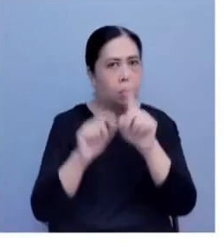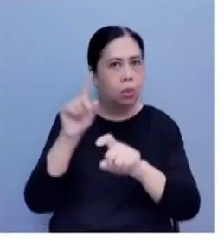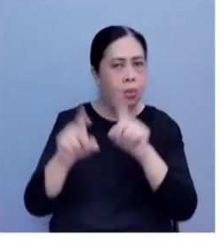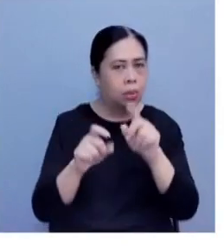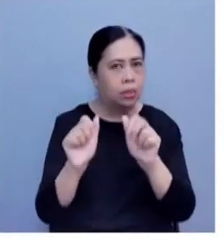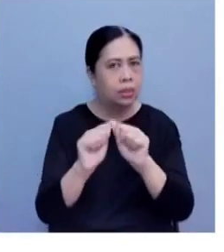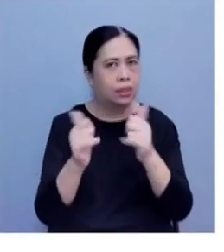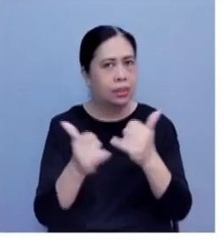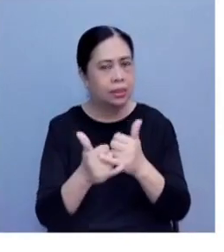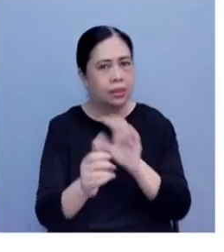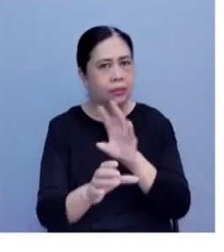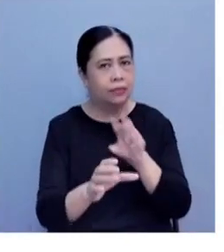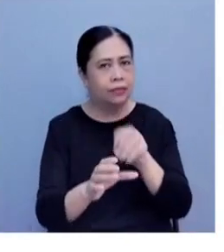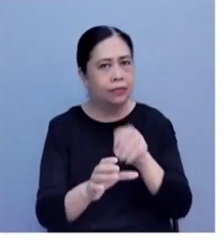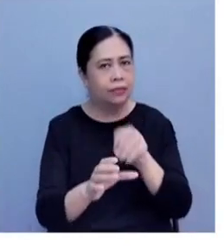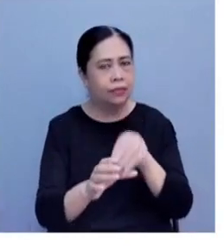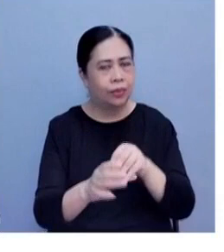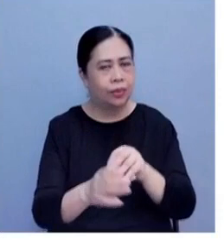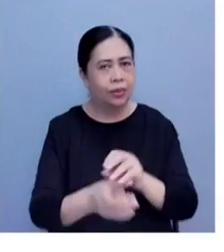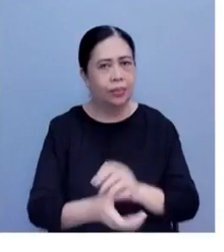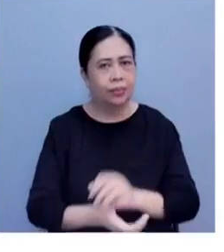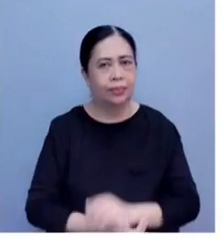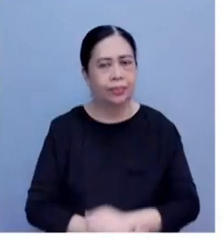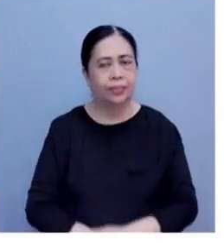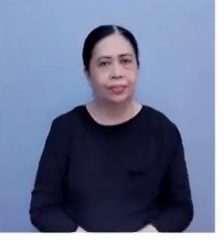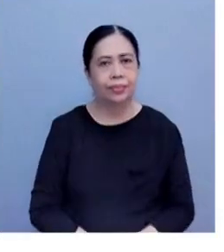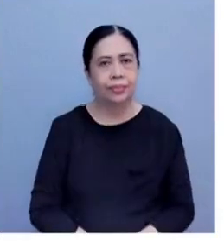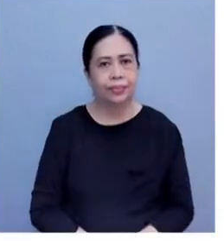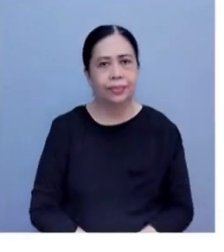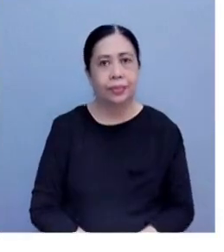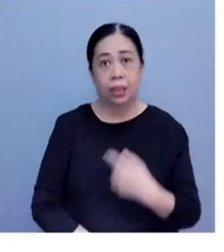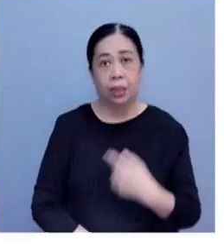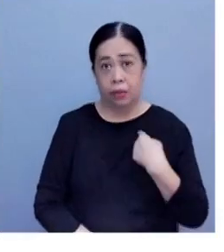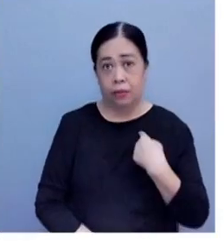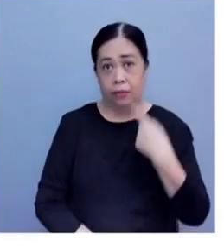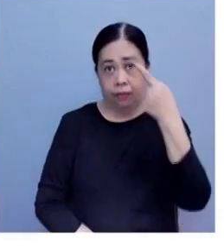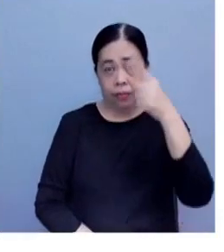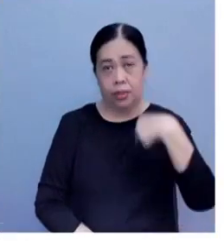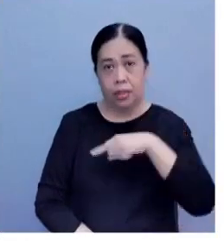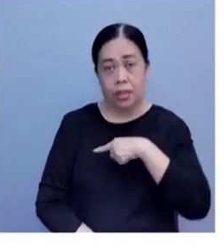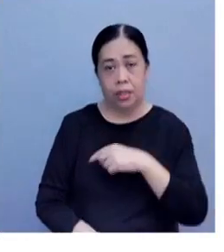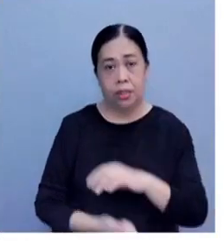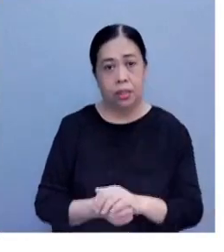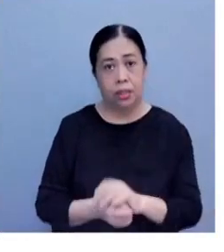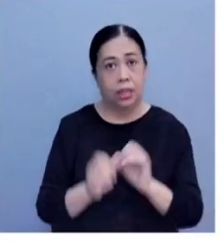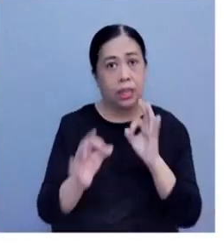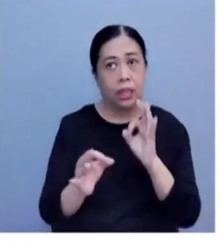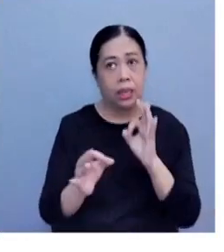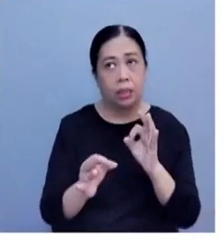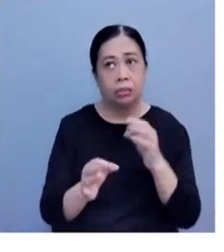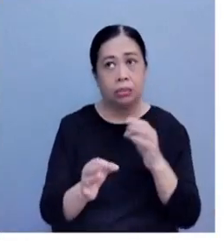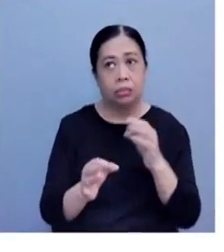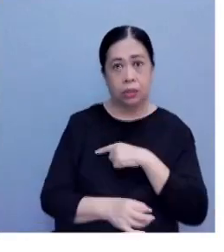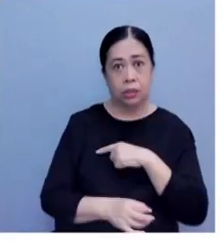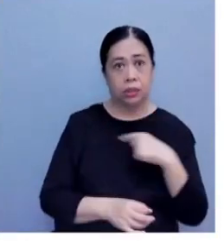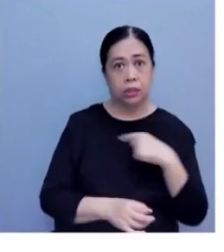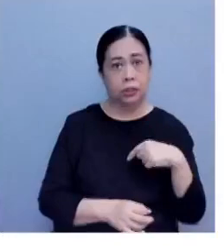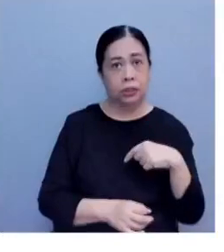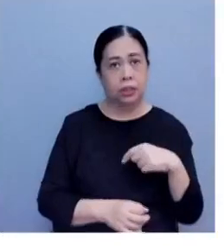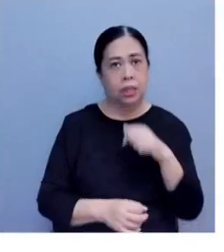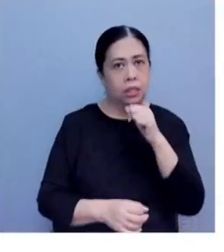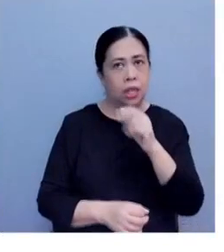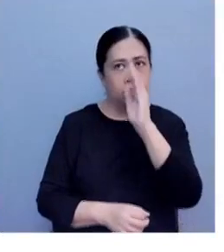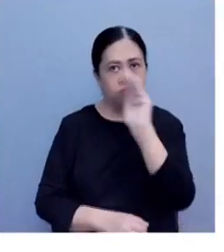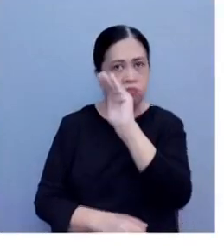involved? Tingin po natin, Ms. Carmina, kung hindi tayo nag-bring up ng issue na ito,